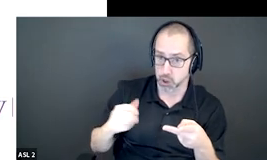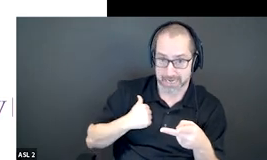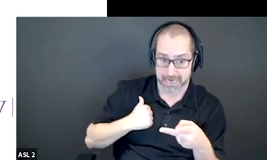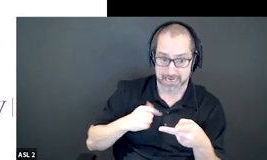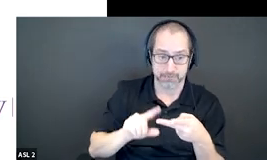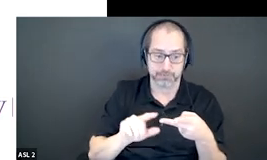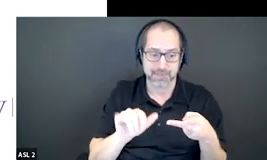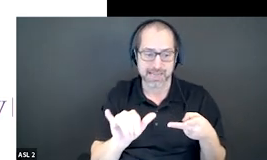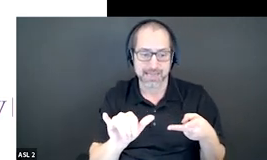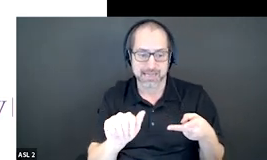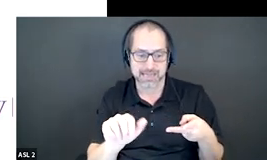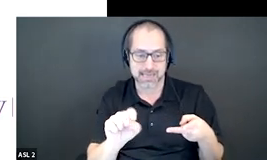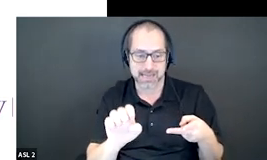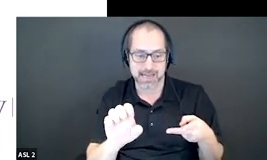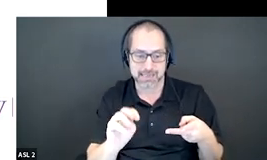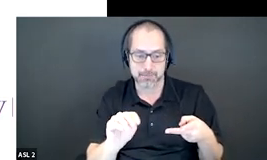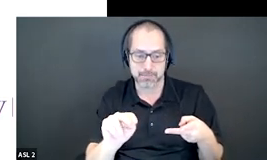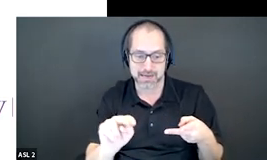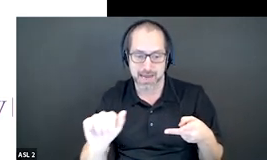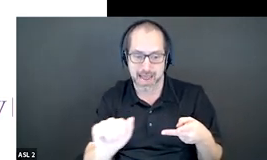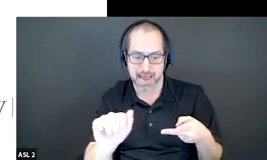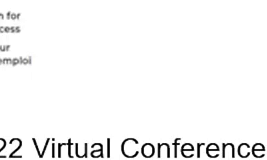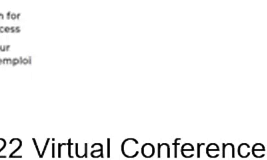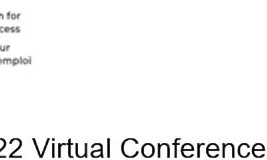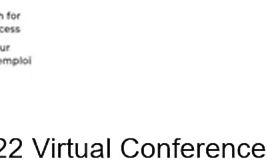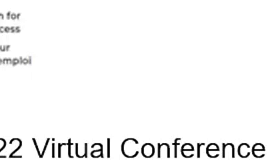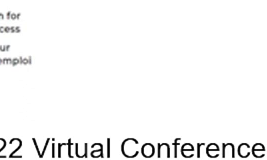yasmin you dawn canada dot net